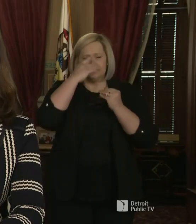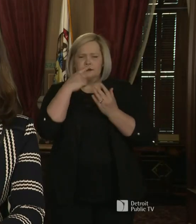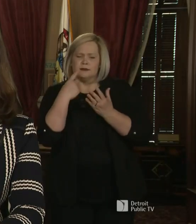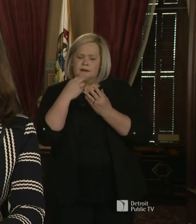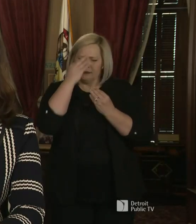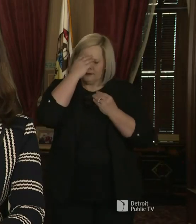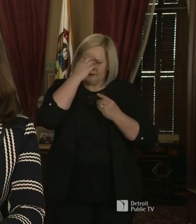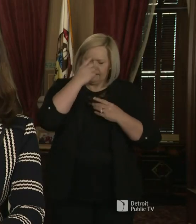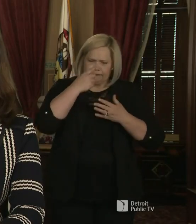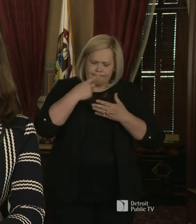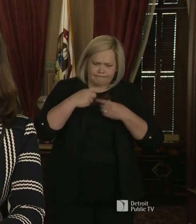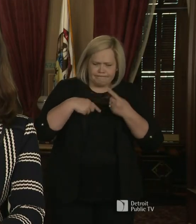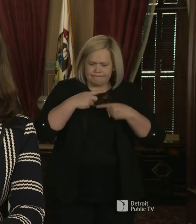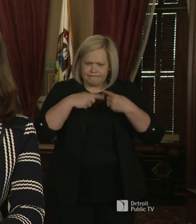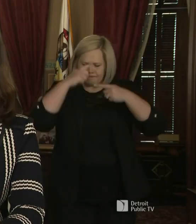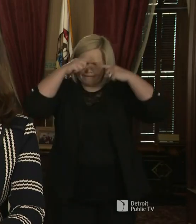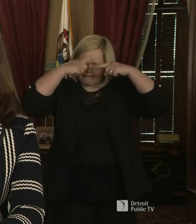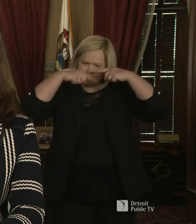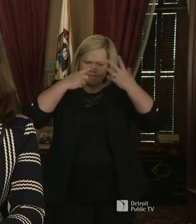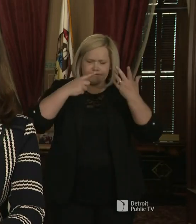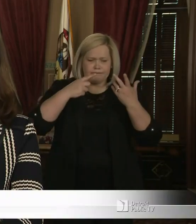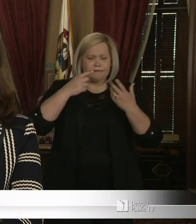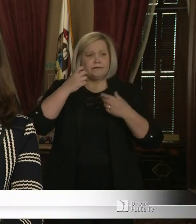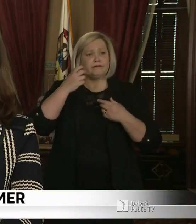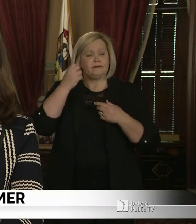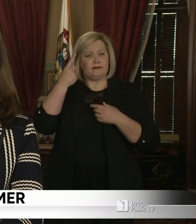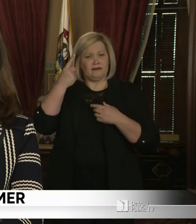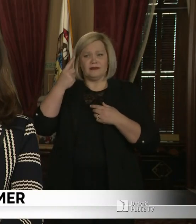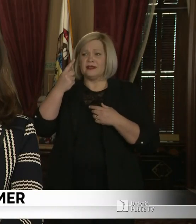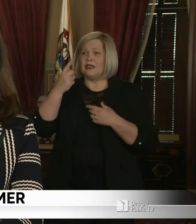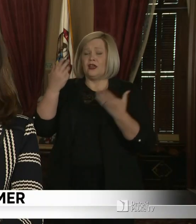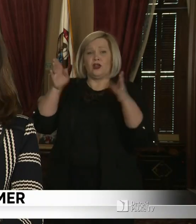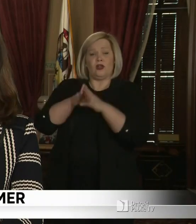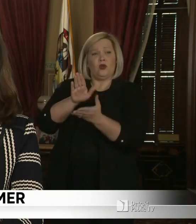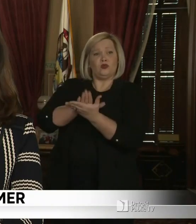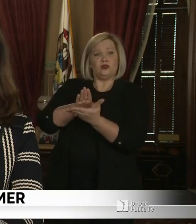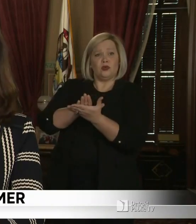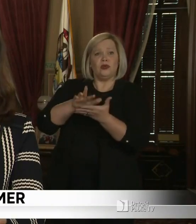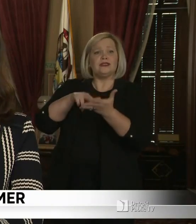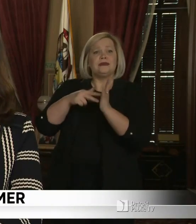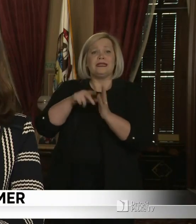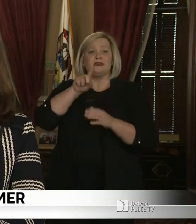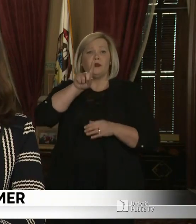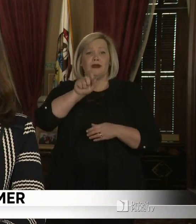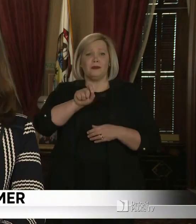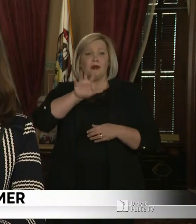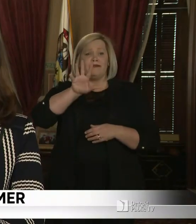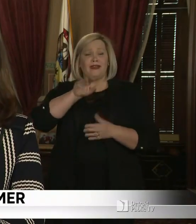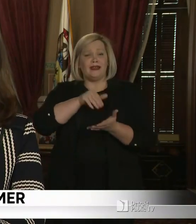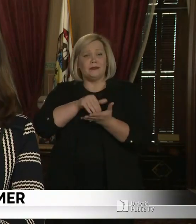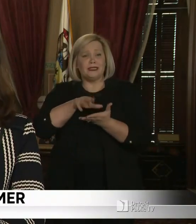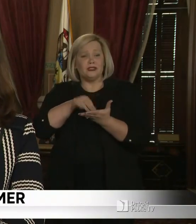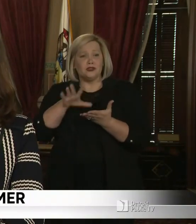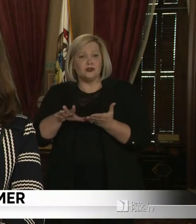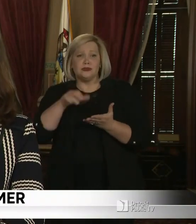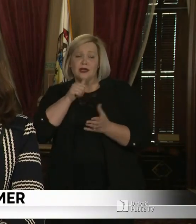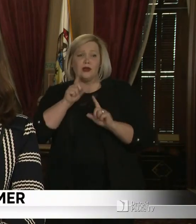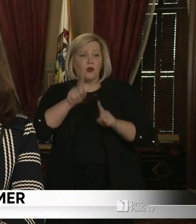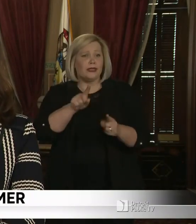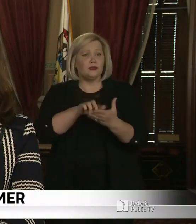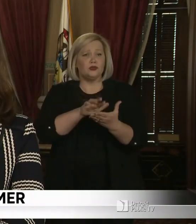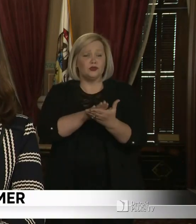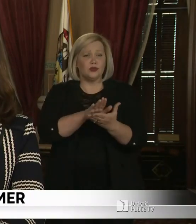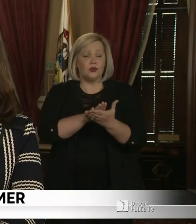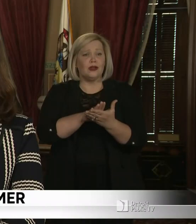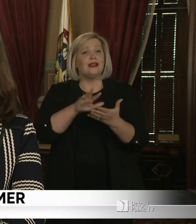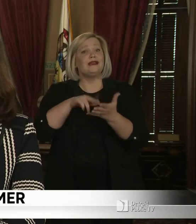school, that means 1.5 million kids aren't getting the education that they need. It also means that 750,000 of them who qualify